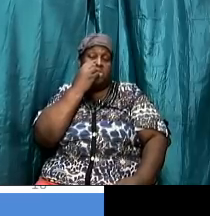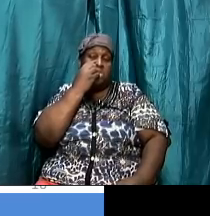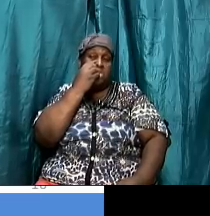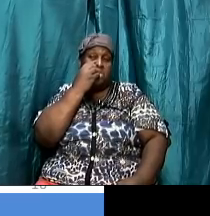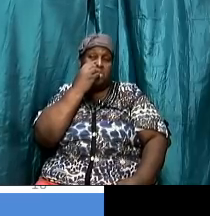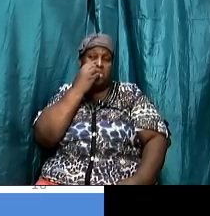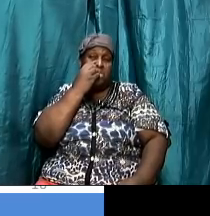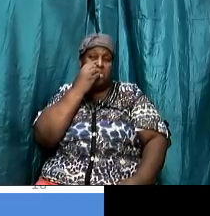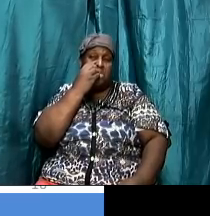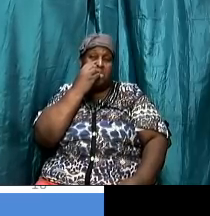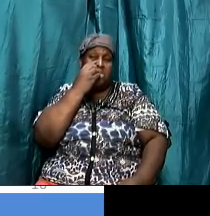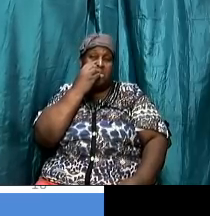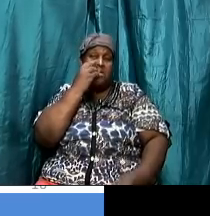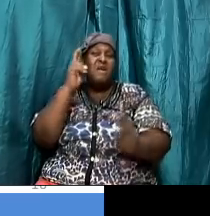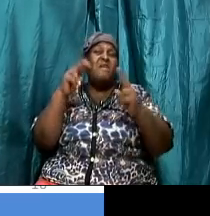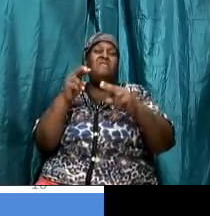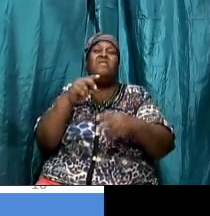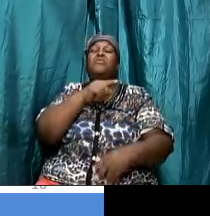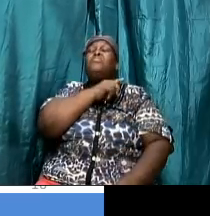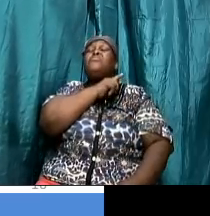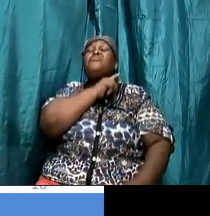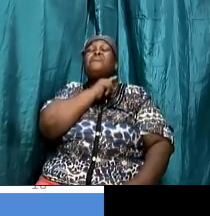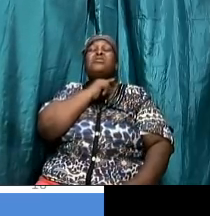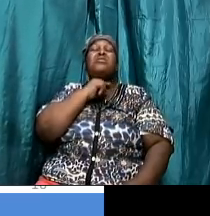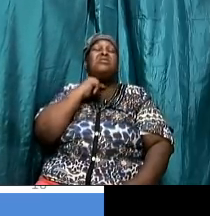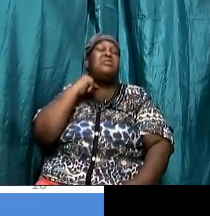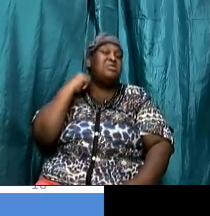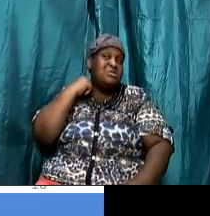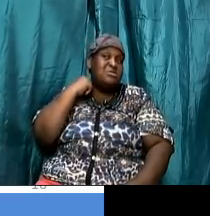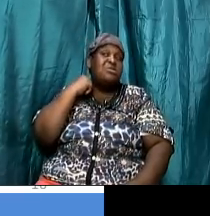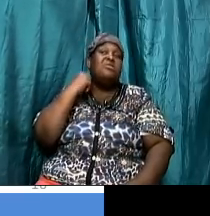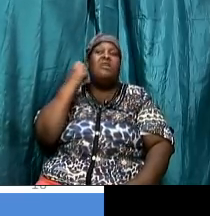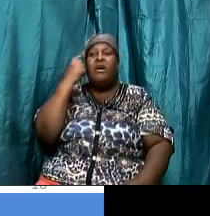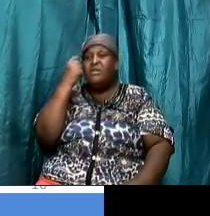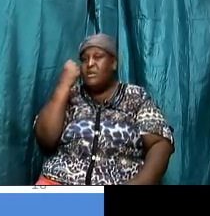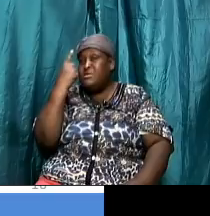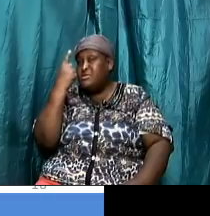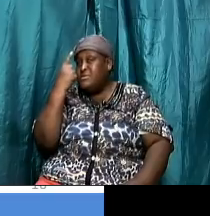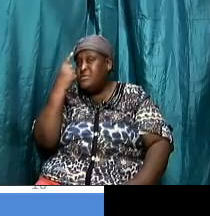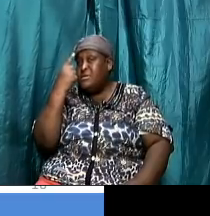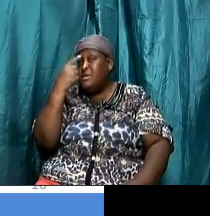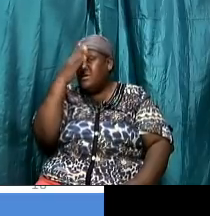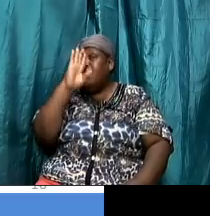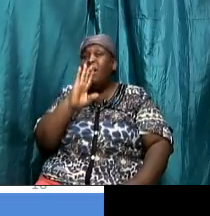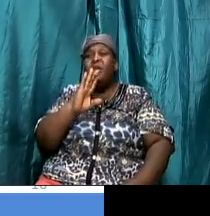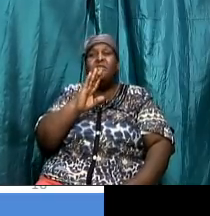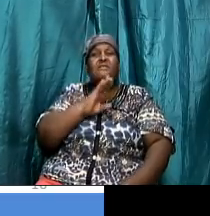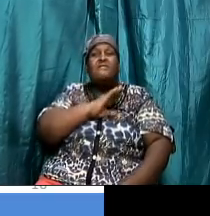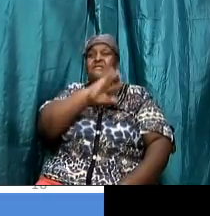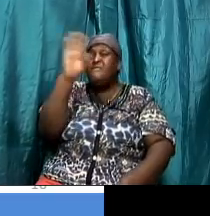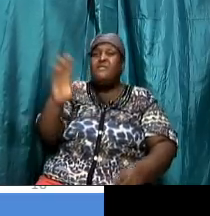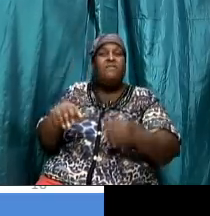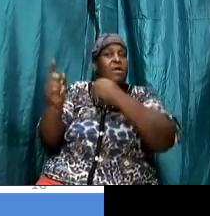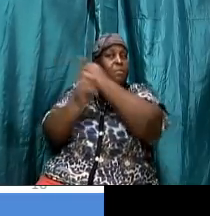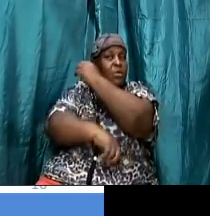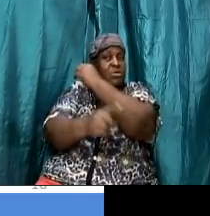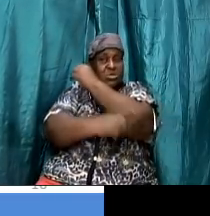so the very priests understood and guess what happened god did not punish them for eating the bread